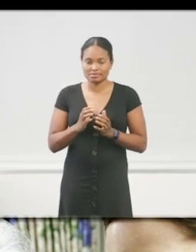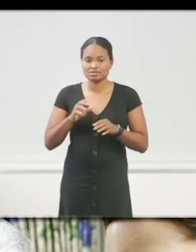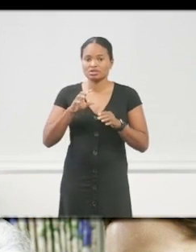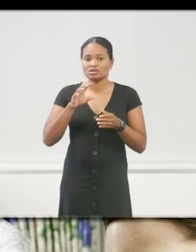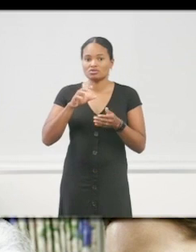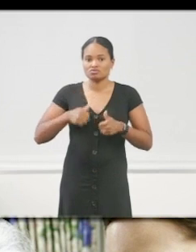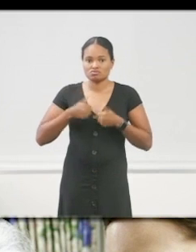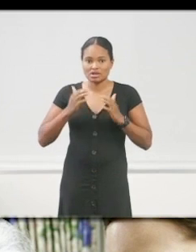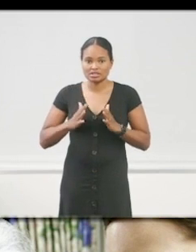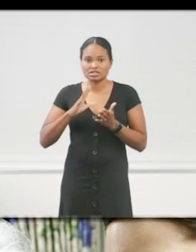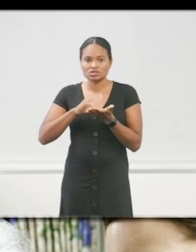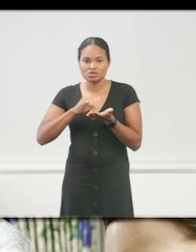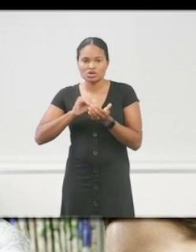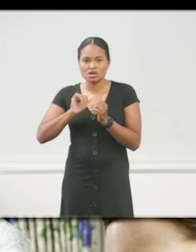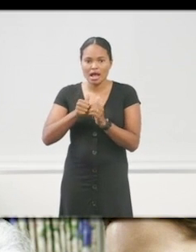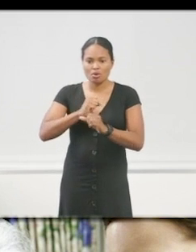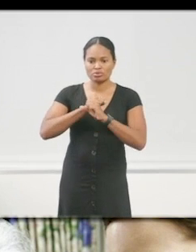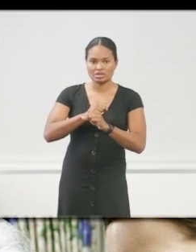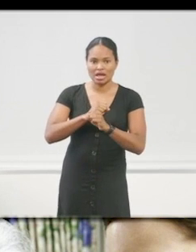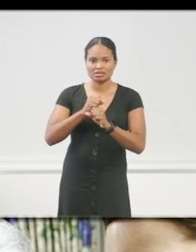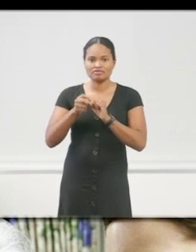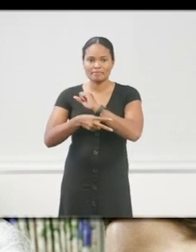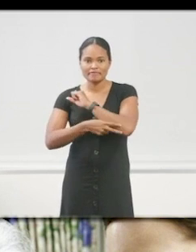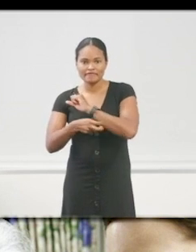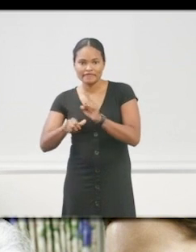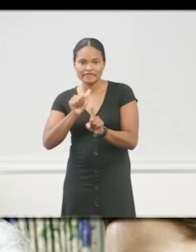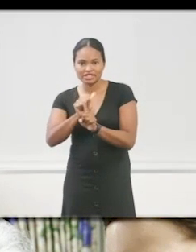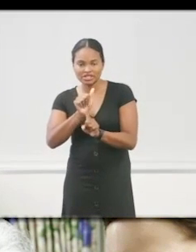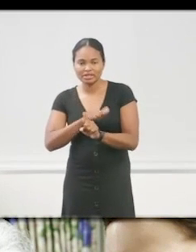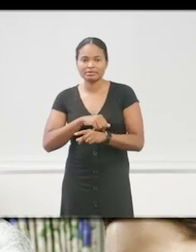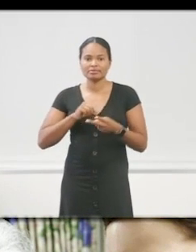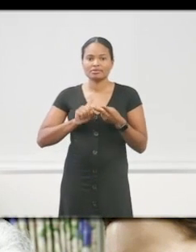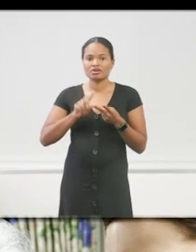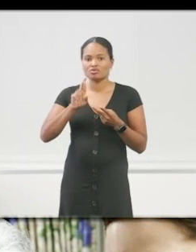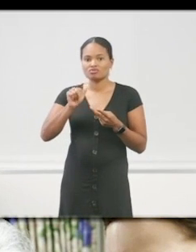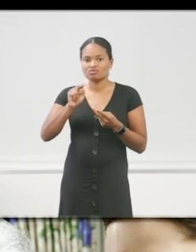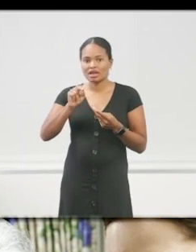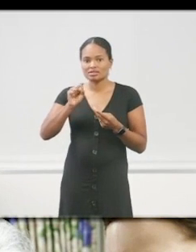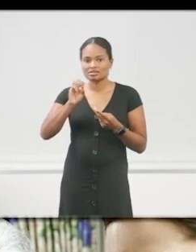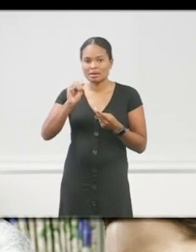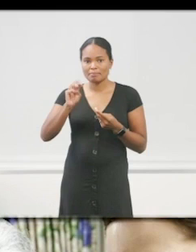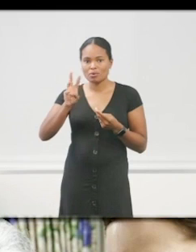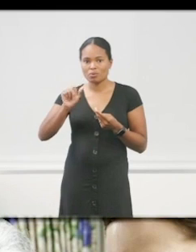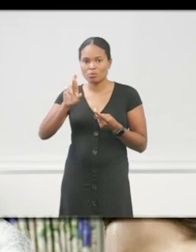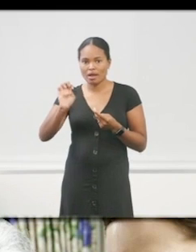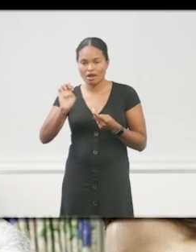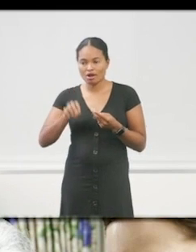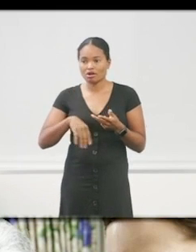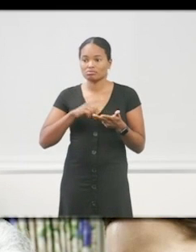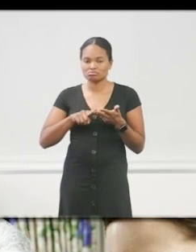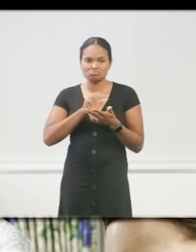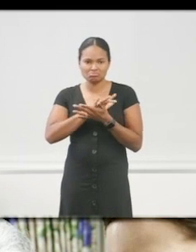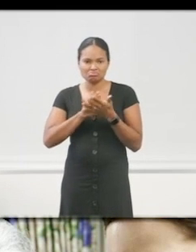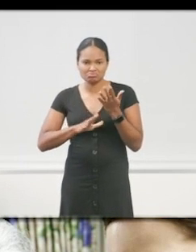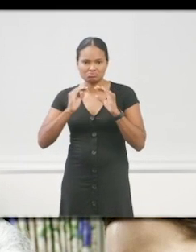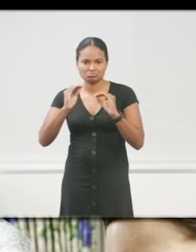phishing, how to protect themselves from ransomware. And the smartest people in my community